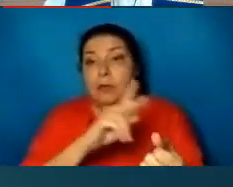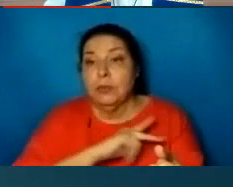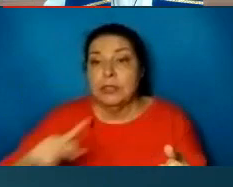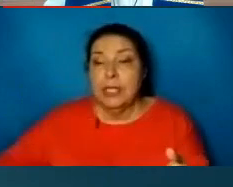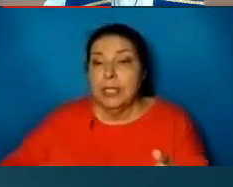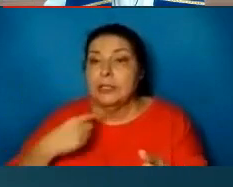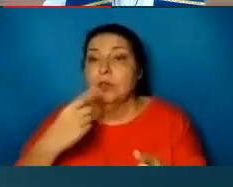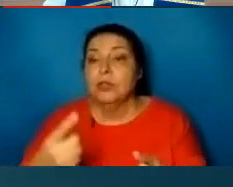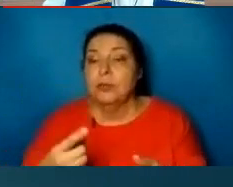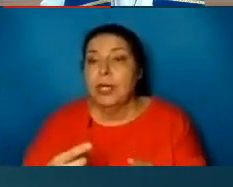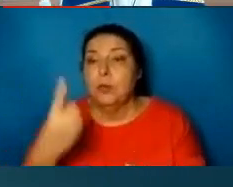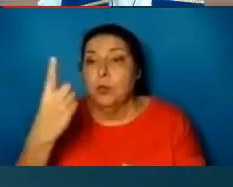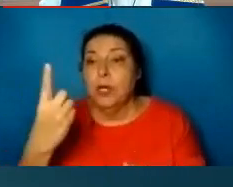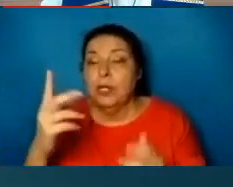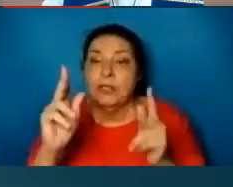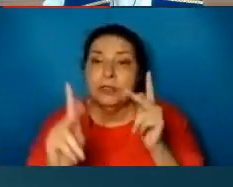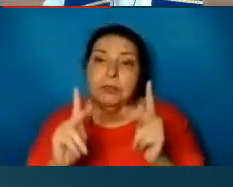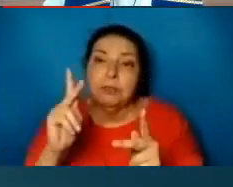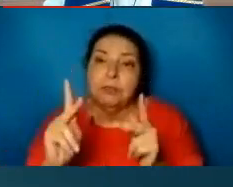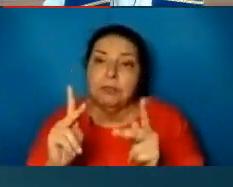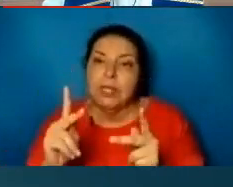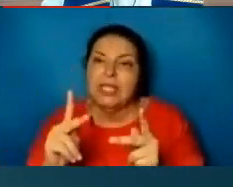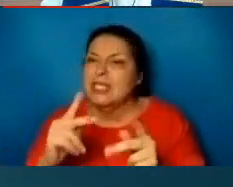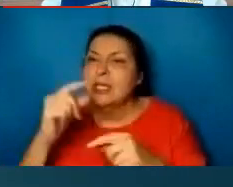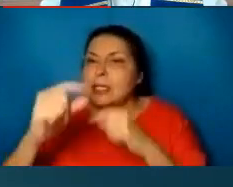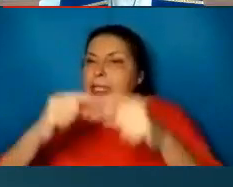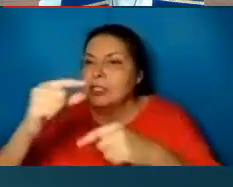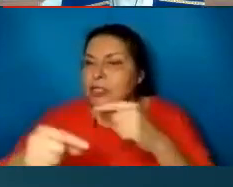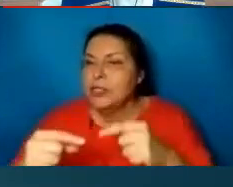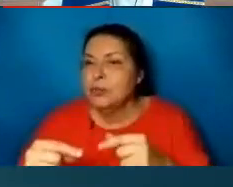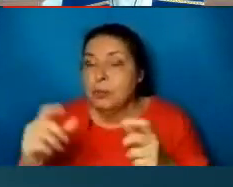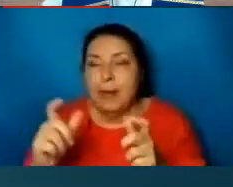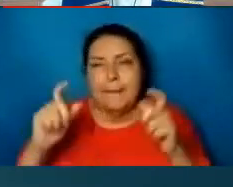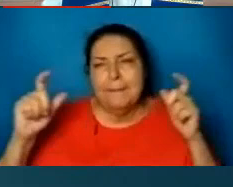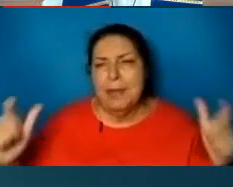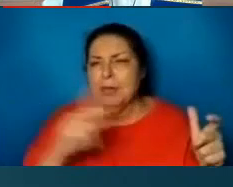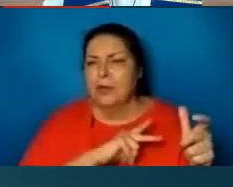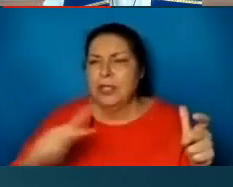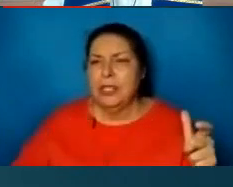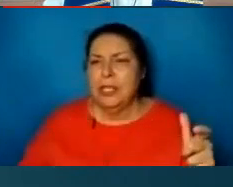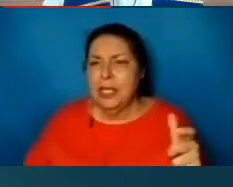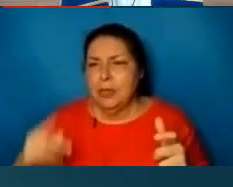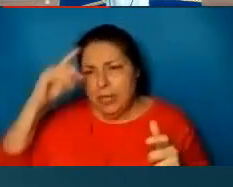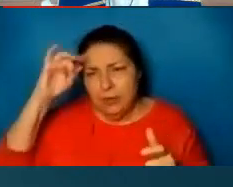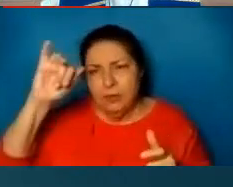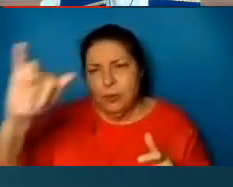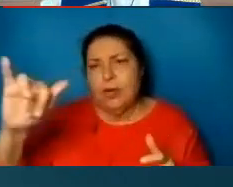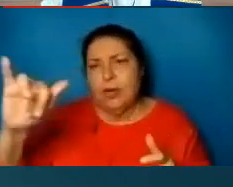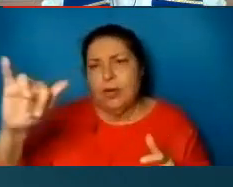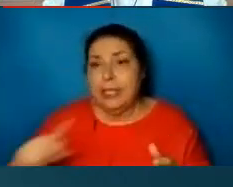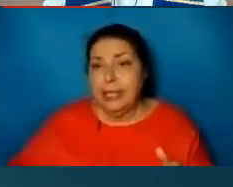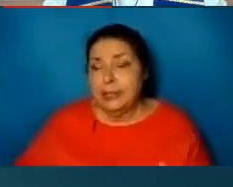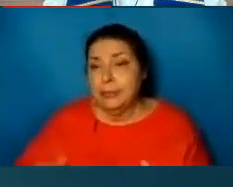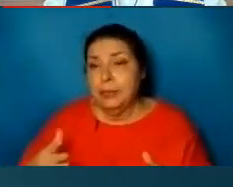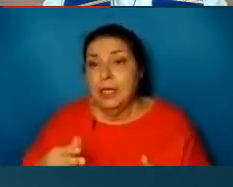his descendants would be even a greater king. He would have an everlasting kingdom. This son of David